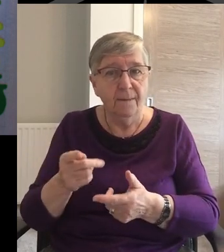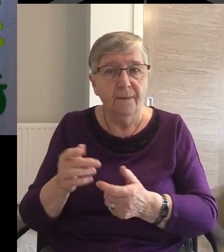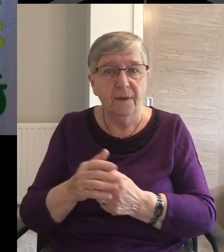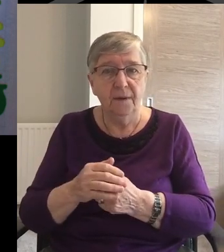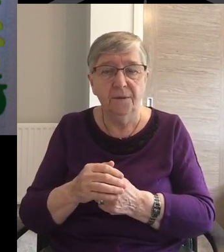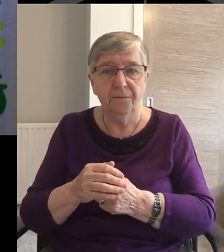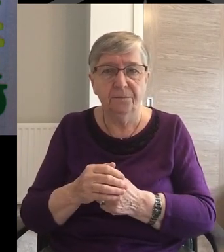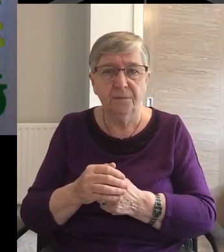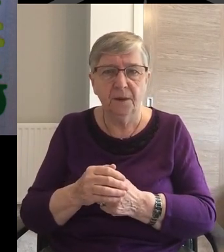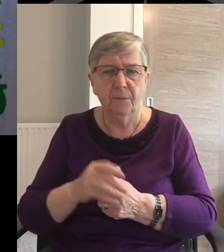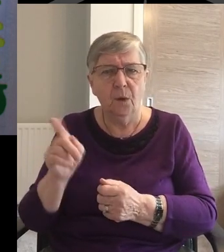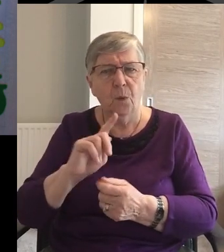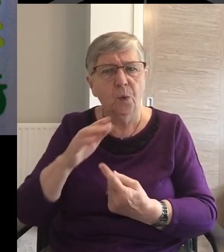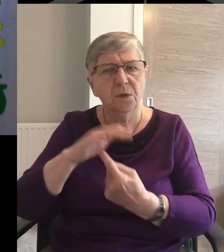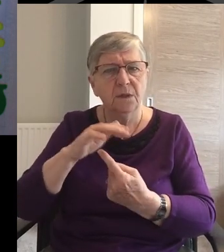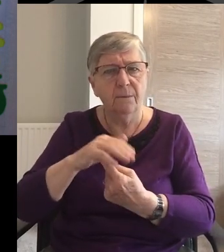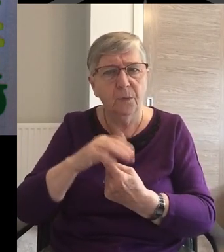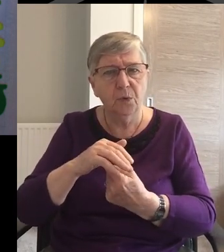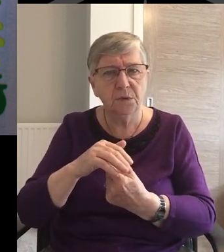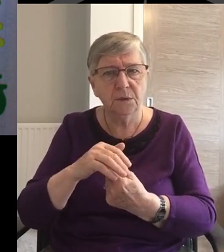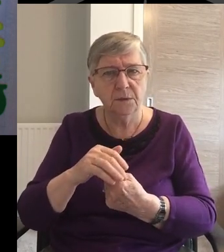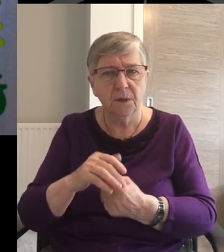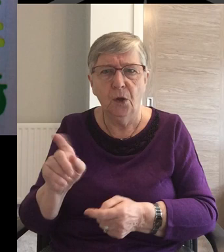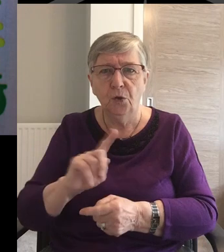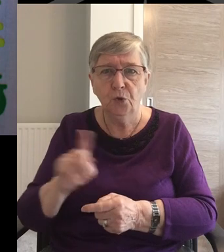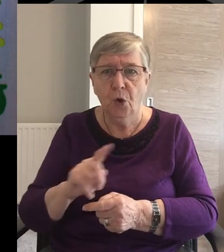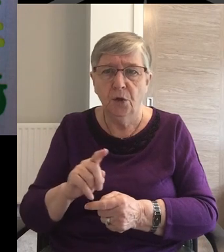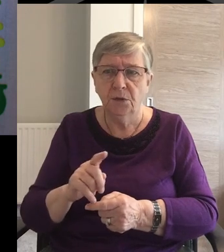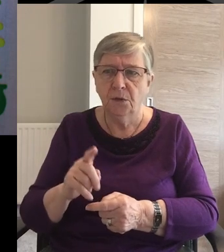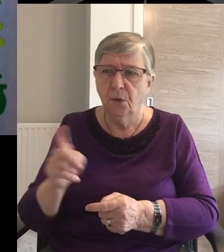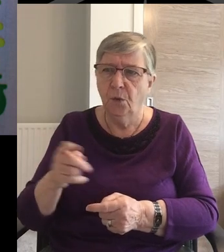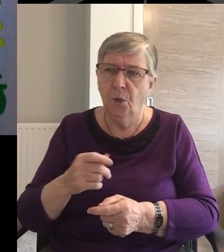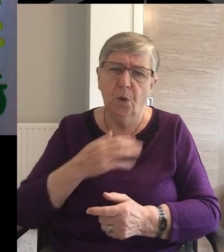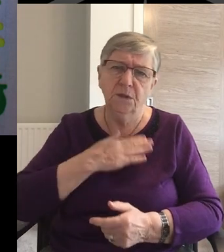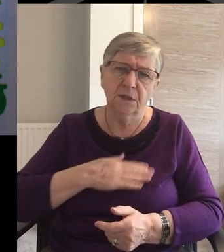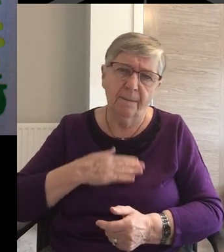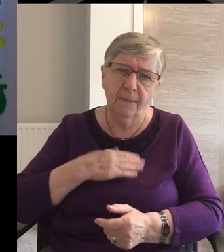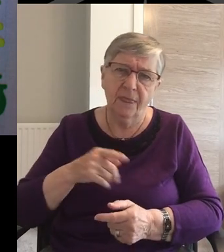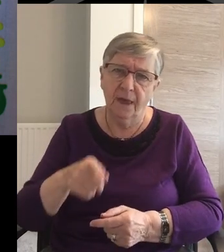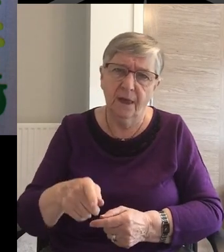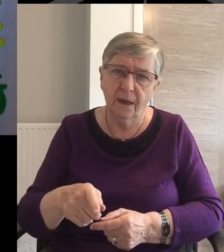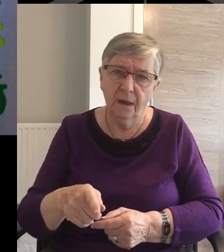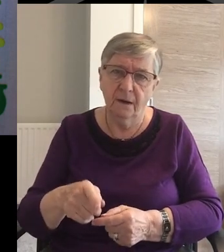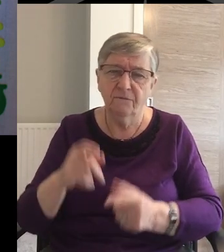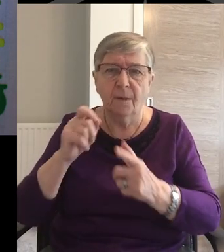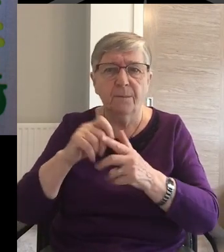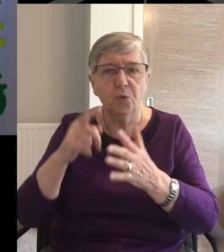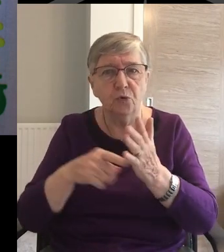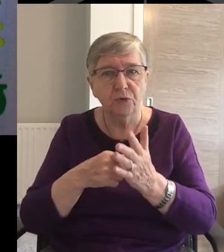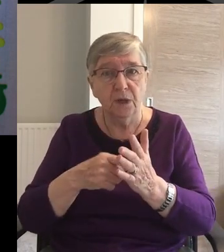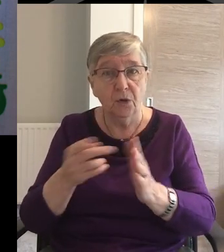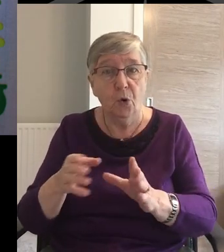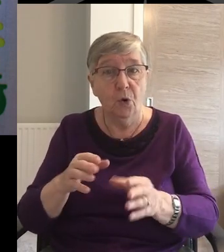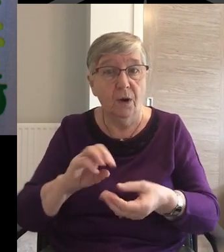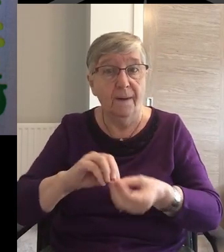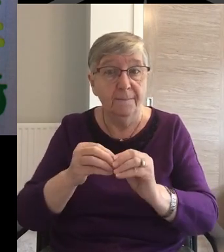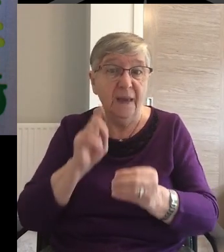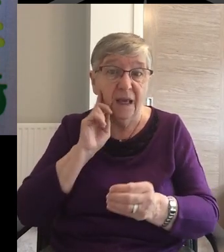But what's important Is not whipping up Human sympathy for a project Nor making people feel guilty